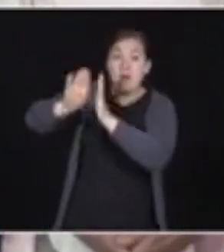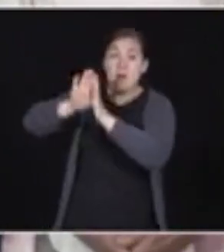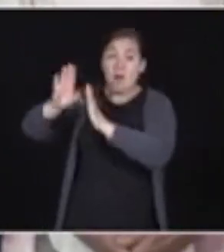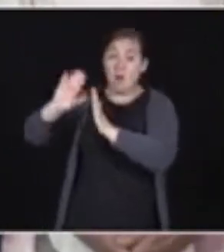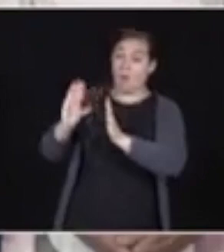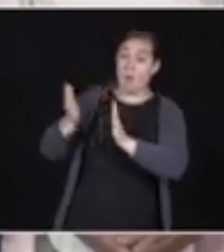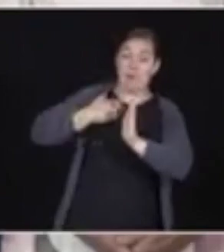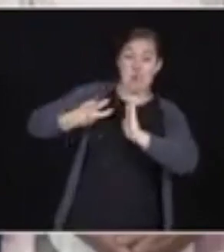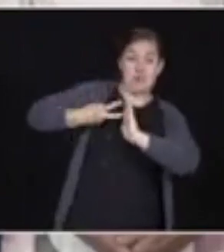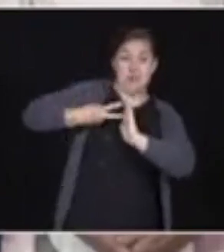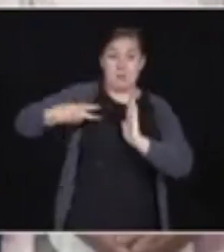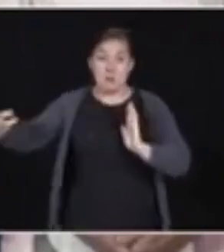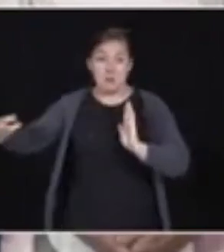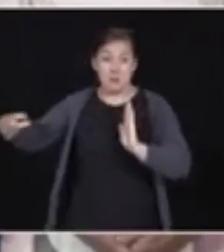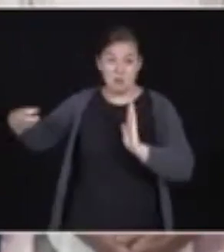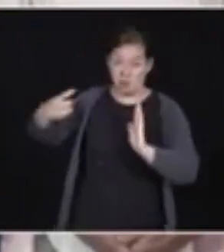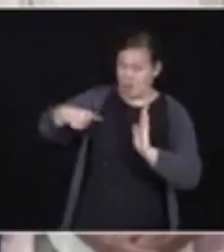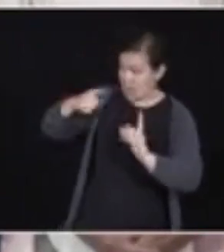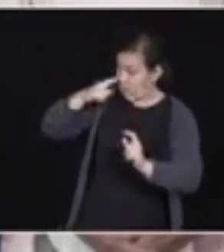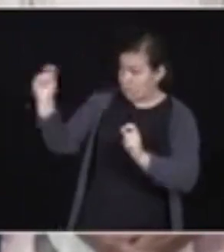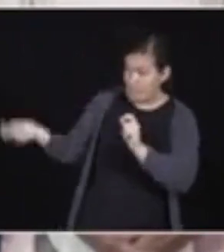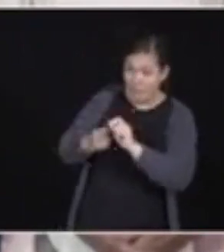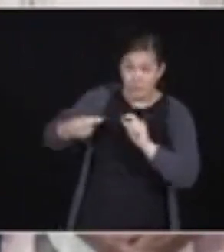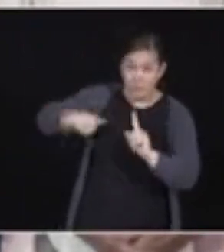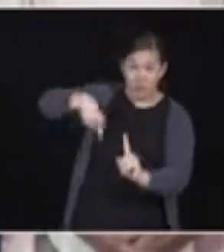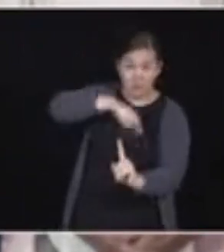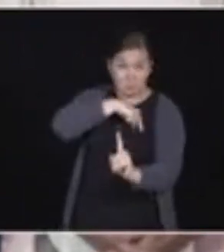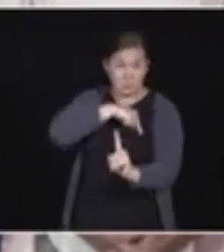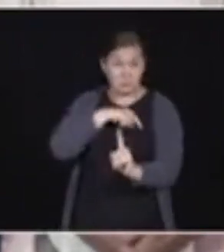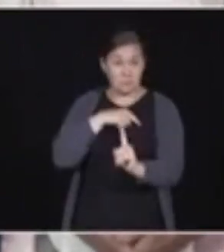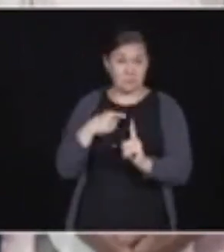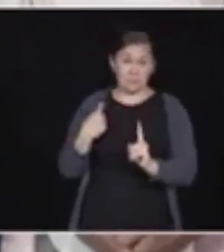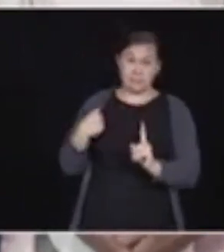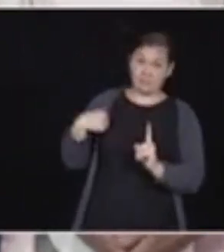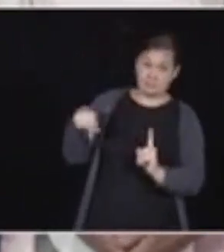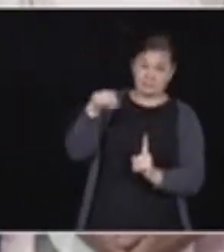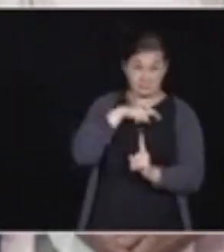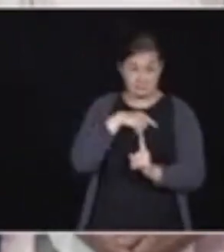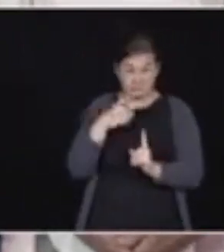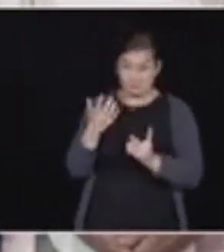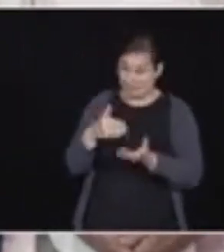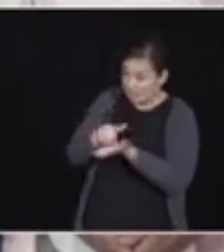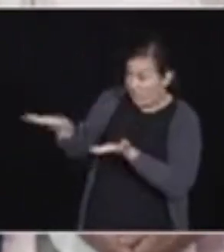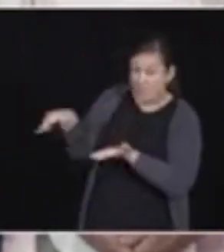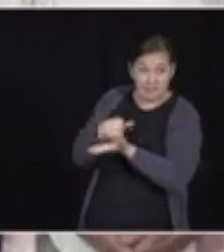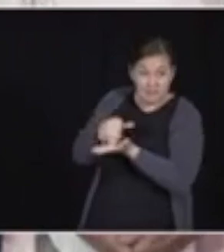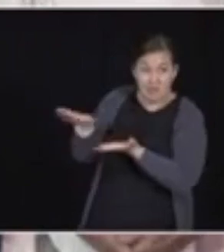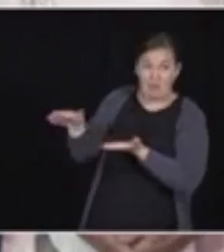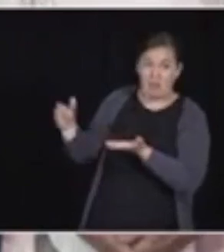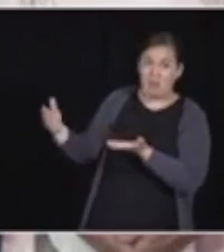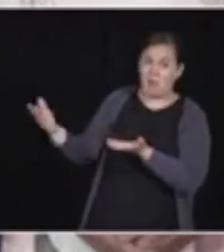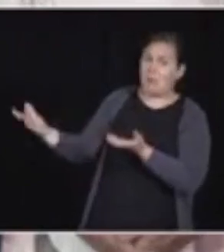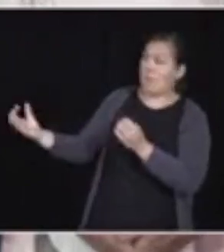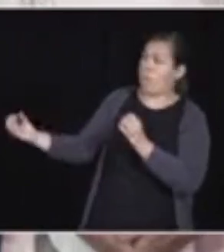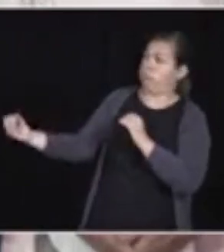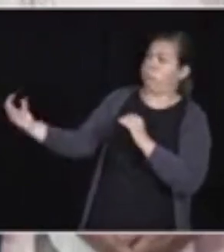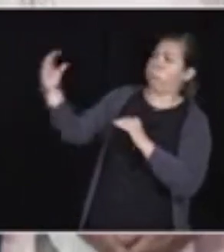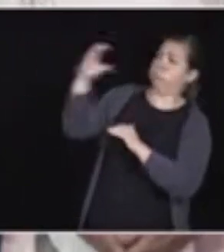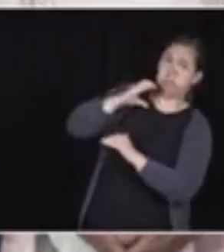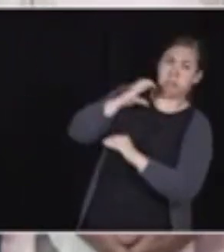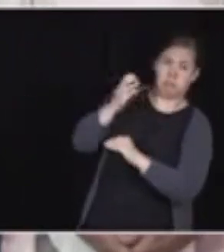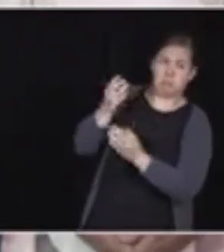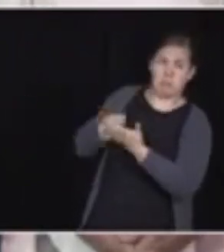after us and you are selling us $9 billion more than what we are shipping in? Like, give your head a shake. Like, it is just